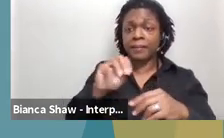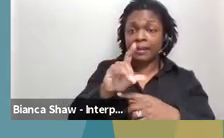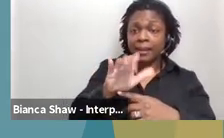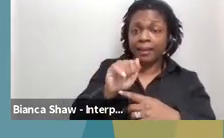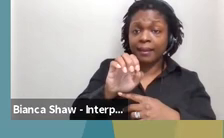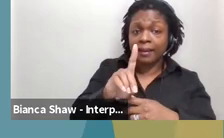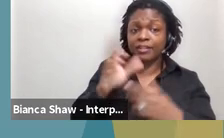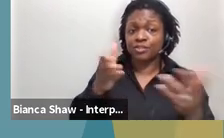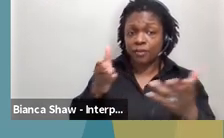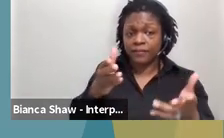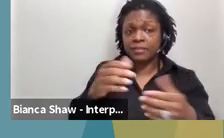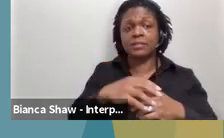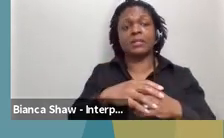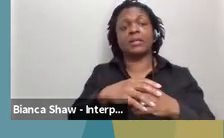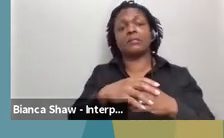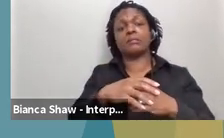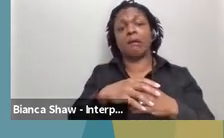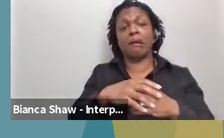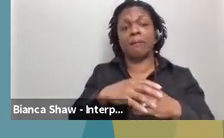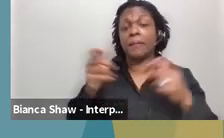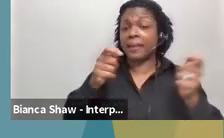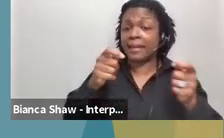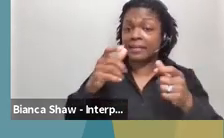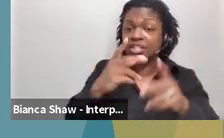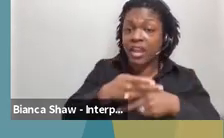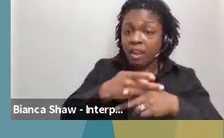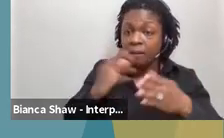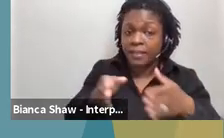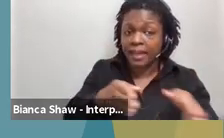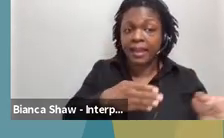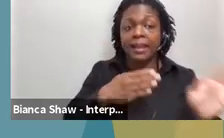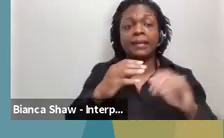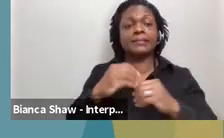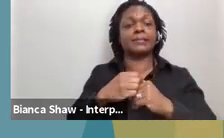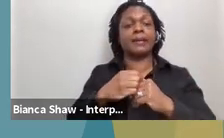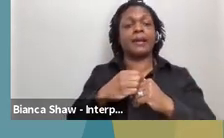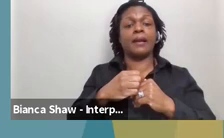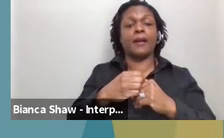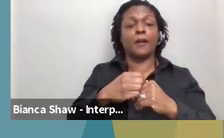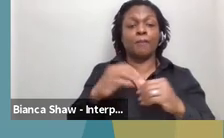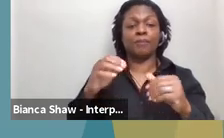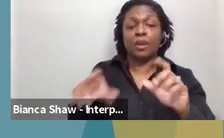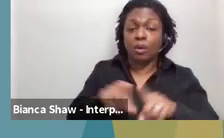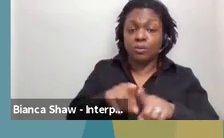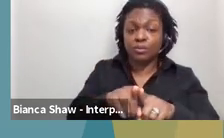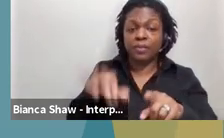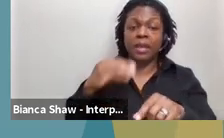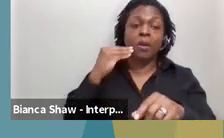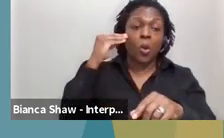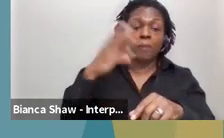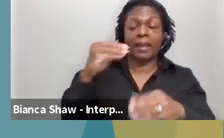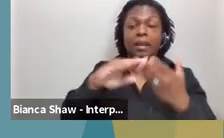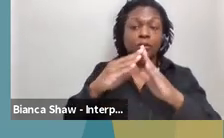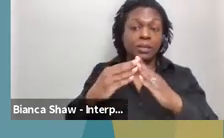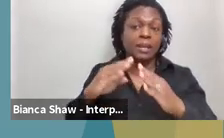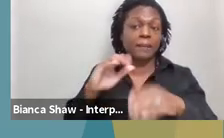in partnership with the, our program offices, they help administer our home and community-based waivers that we